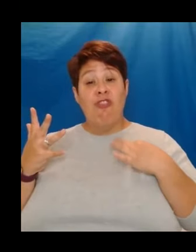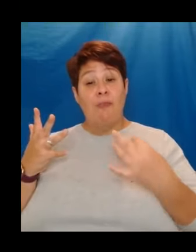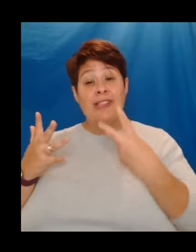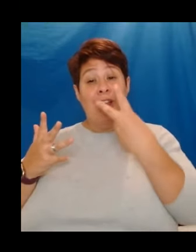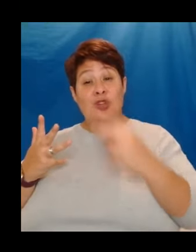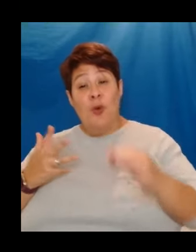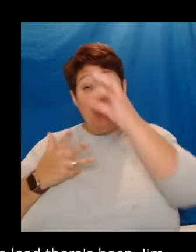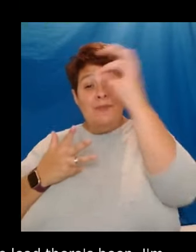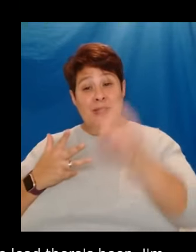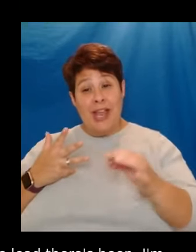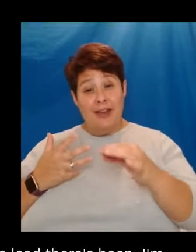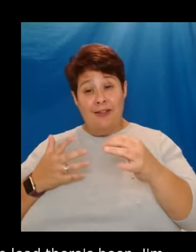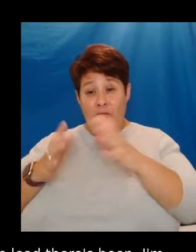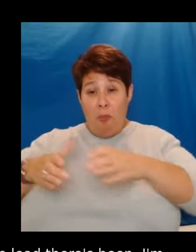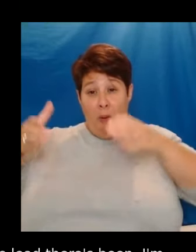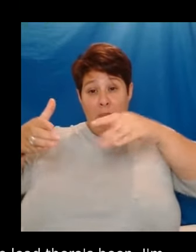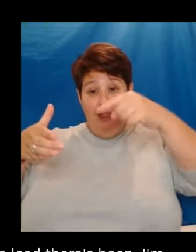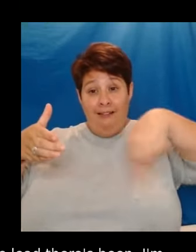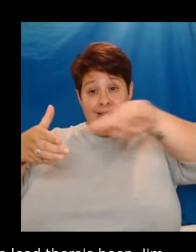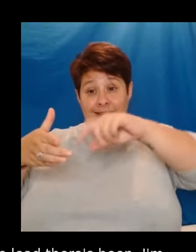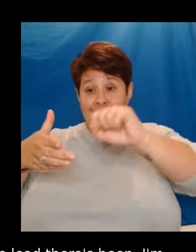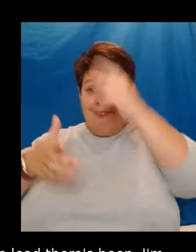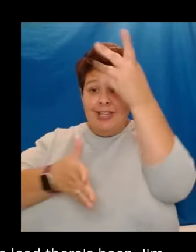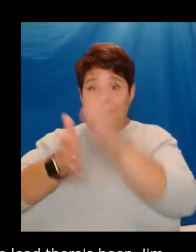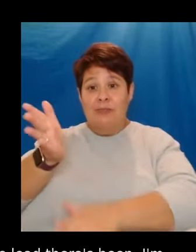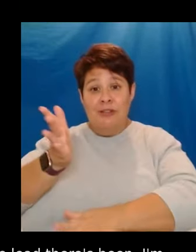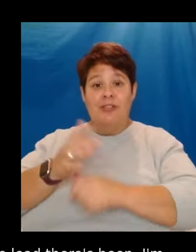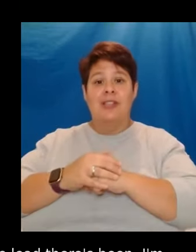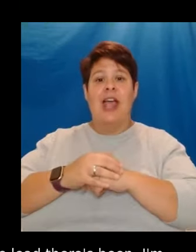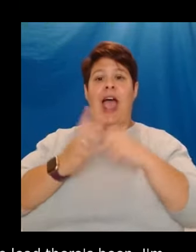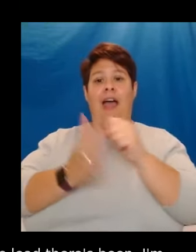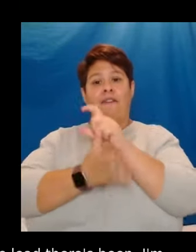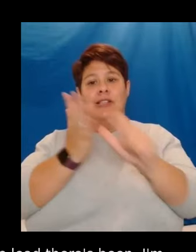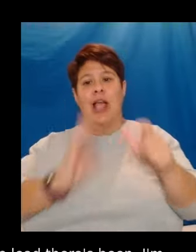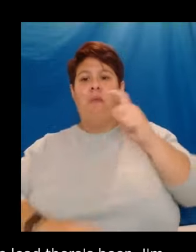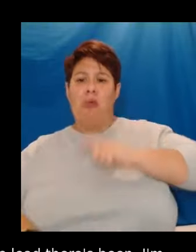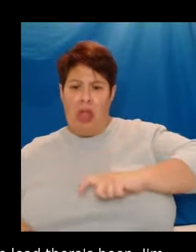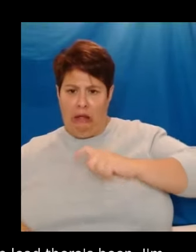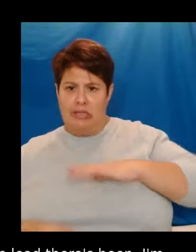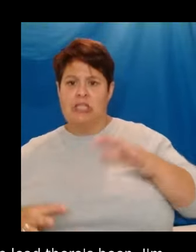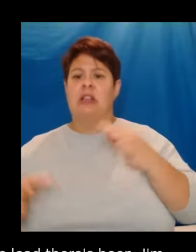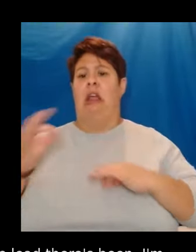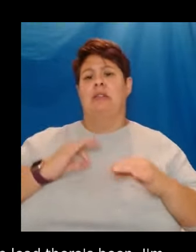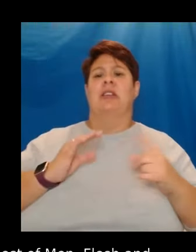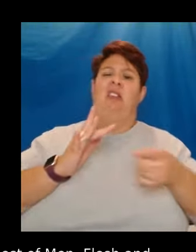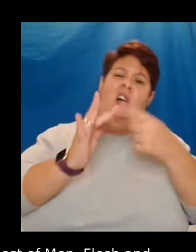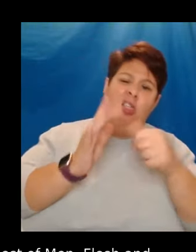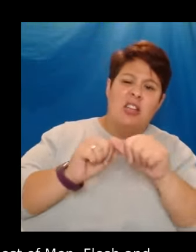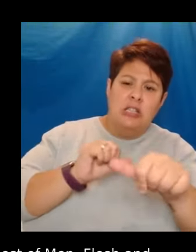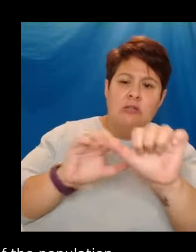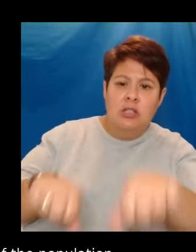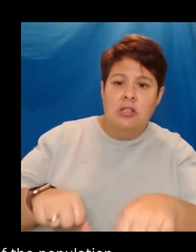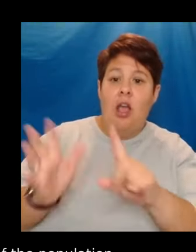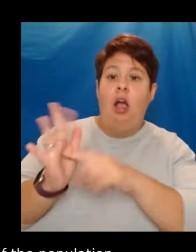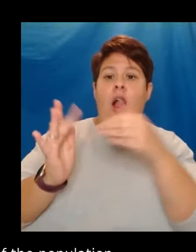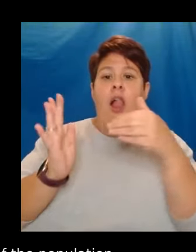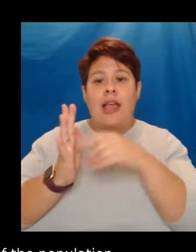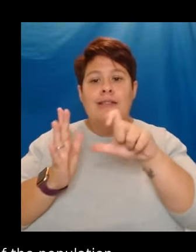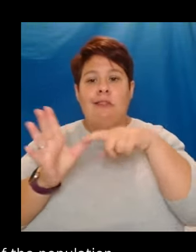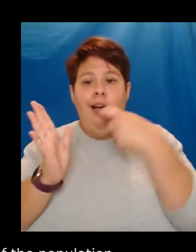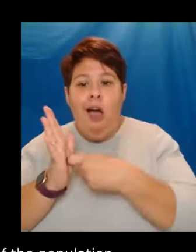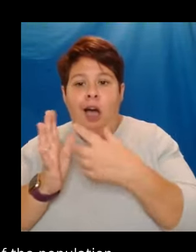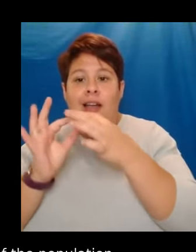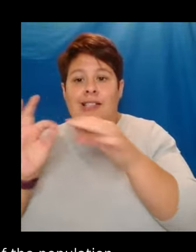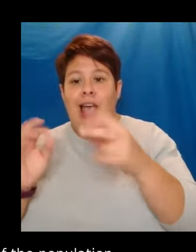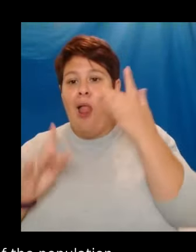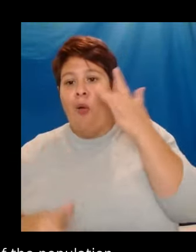population's experience. There are disabled characters and actors appearing in other series. Liz Carr in Silent Witness. Arthur Hughes